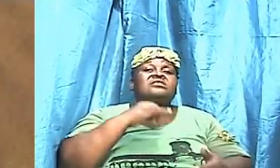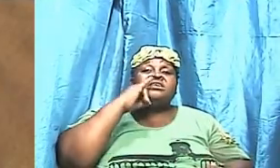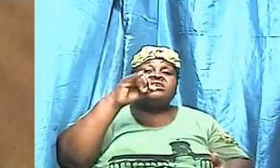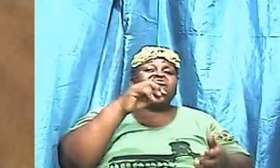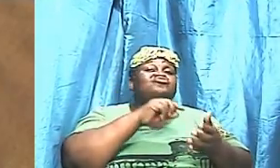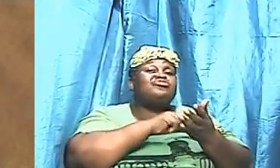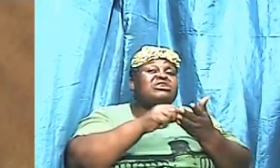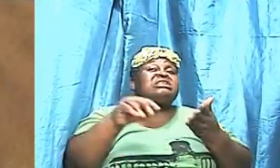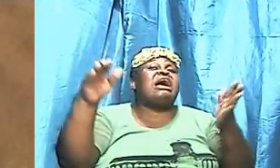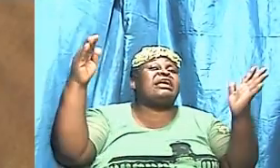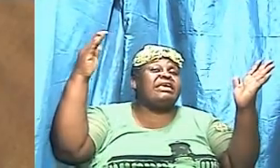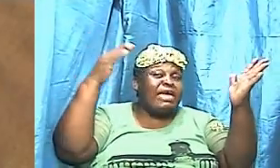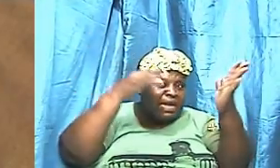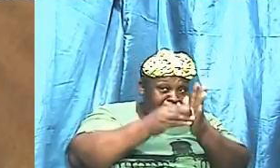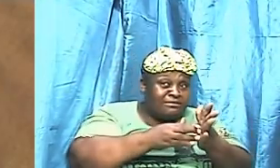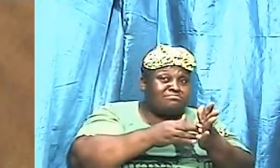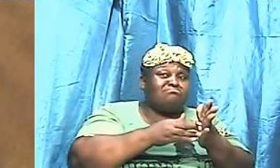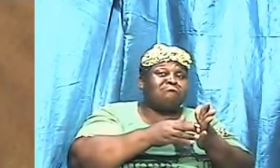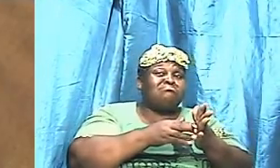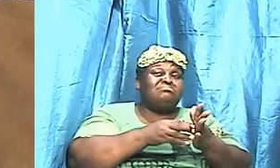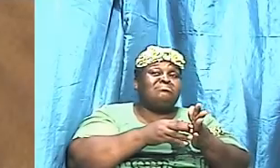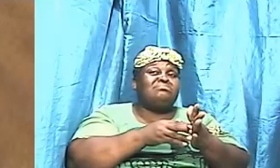is written again